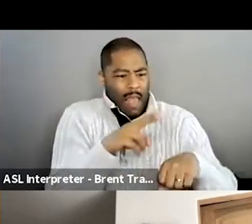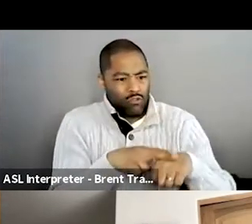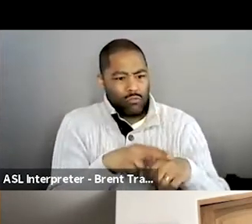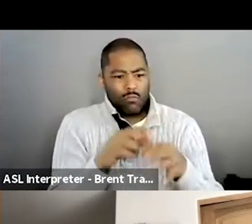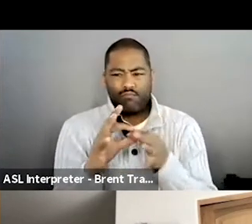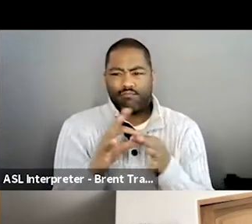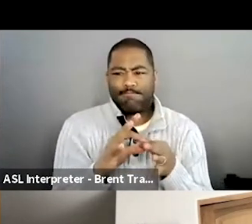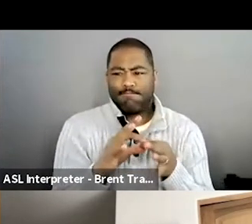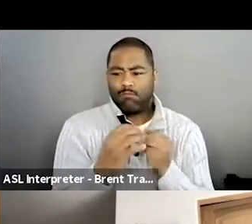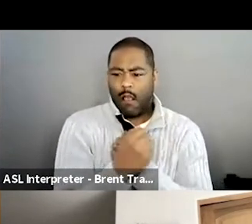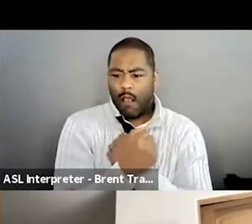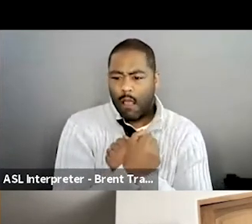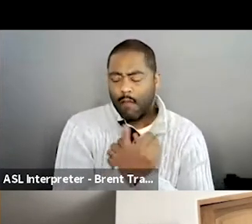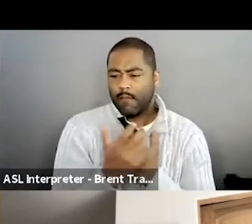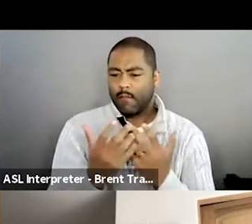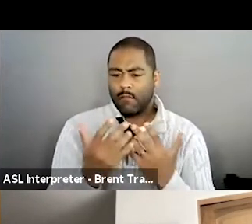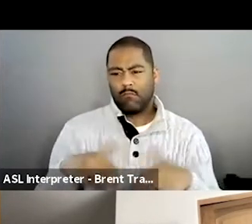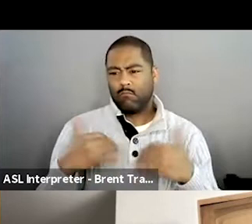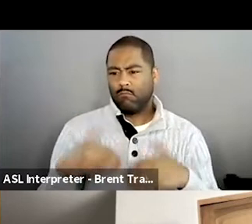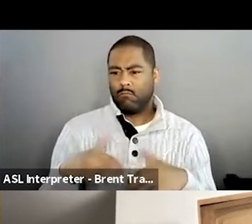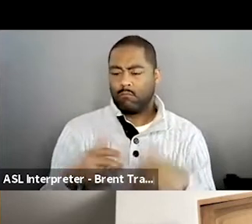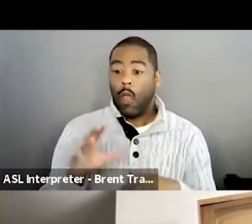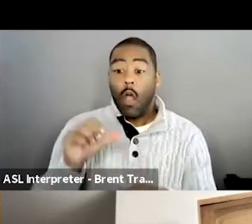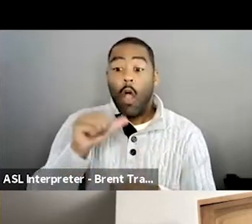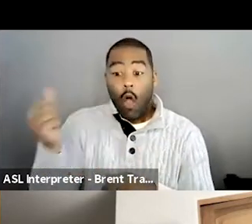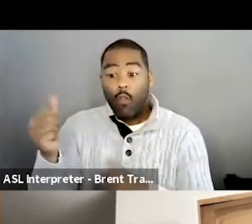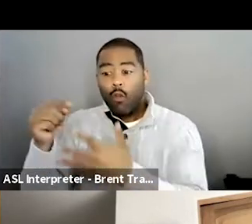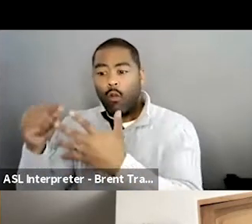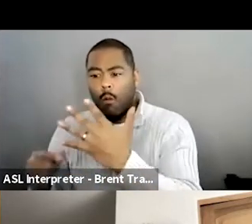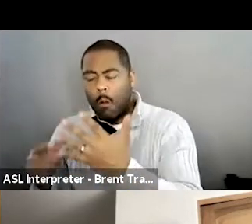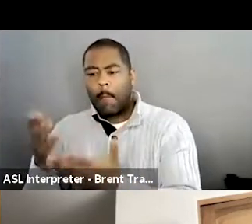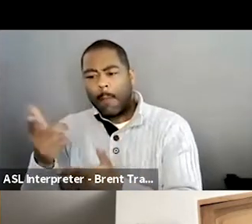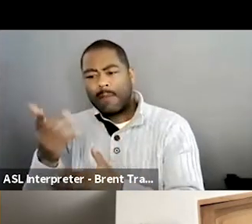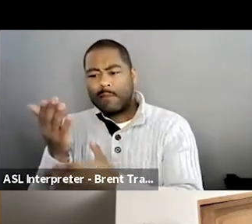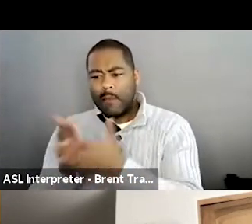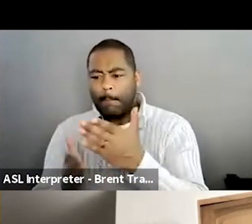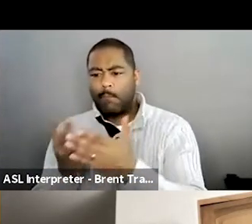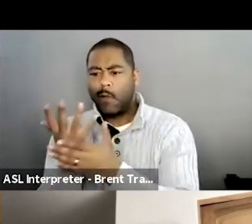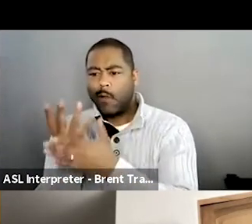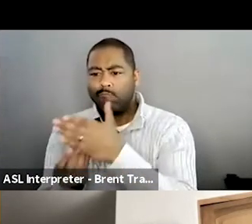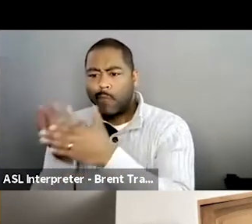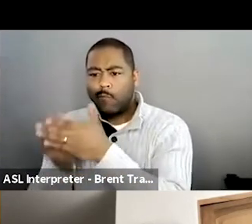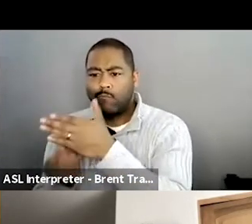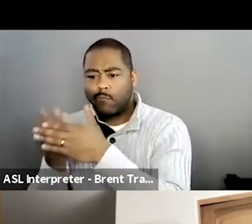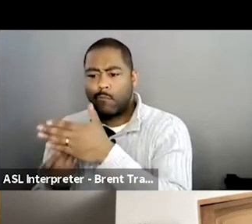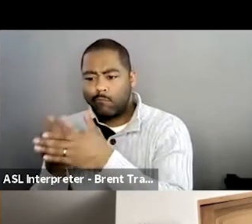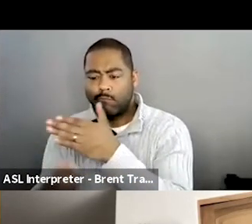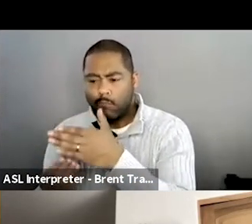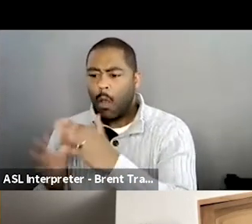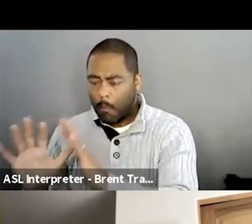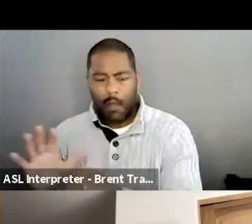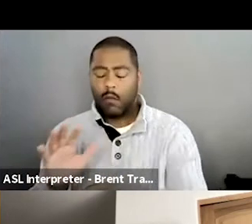but in terms of that pure love, um, and, and, and not being critical, I thought was, uh, was very, very beautiful and touching.